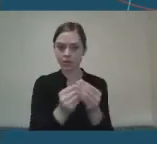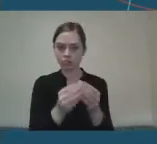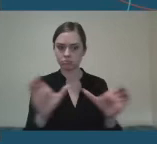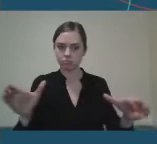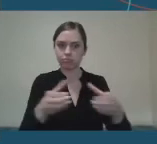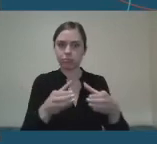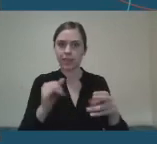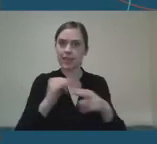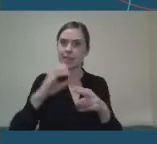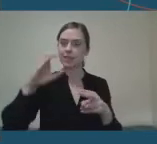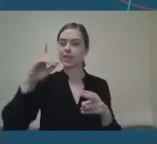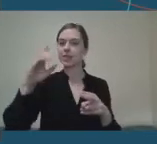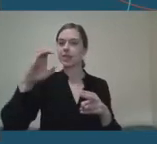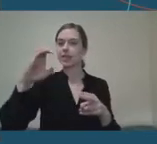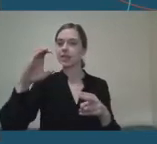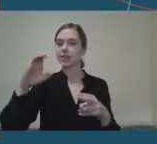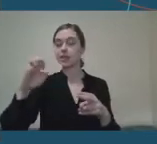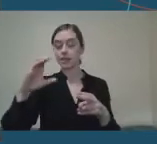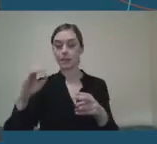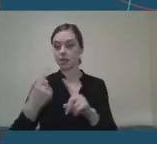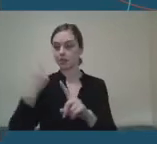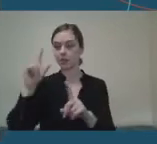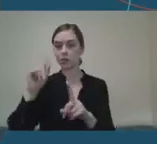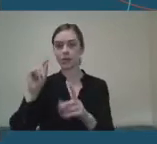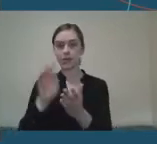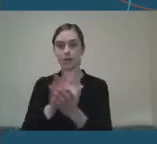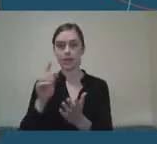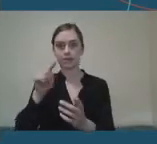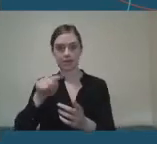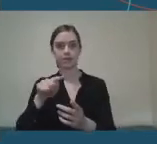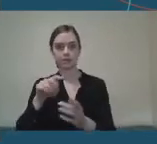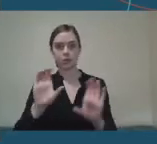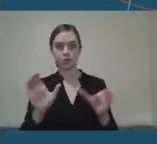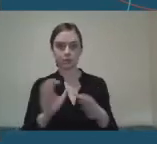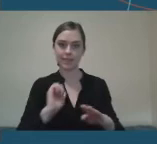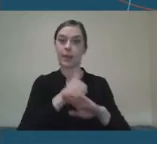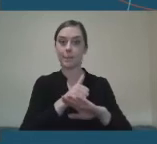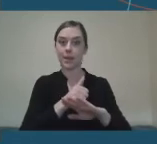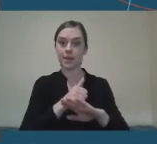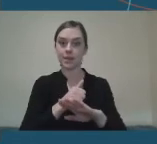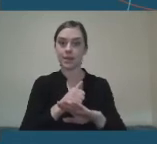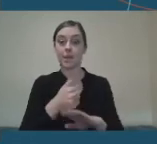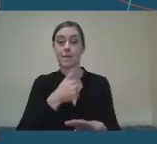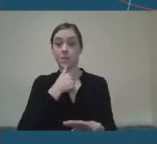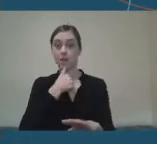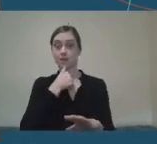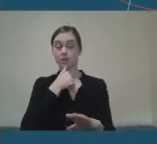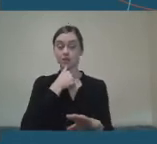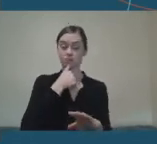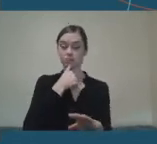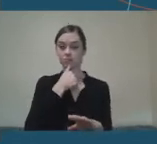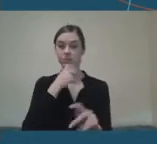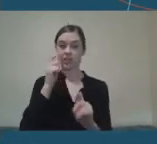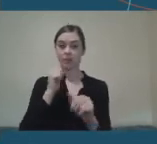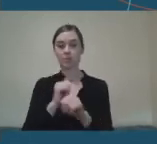December of 2019. So that group set up and we initially anticipated that we would meet quarterly